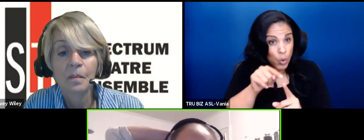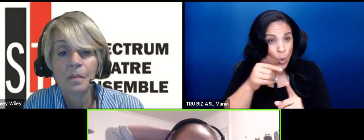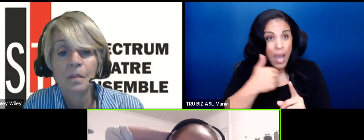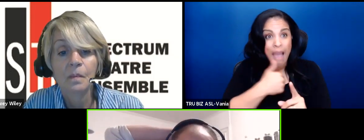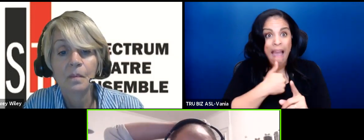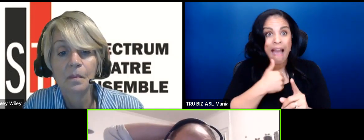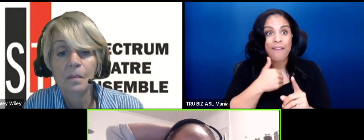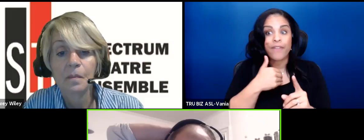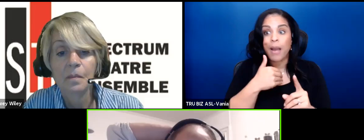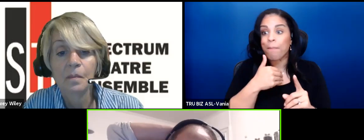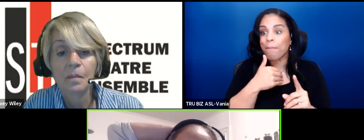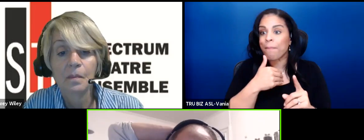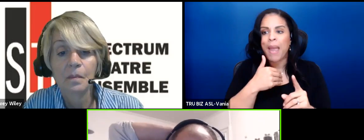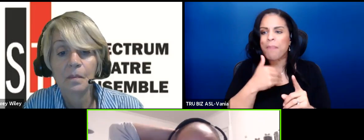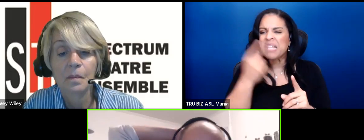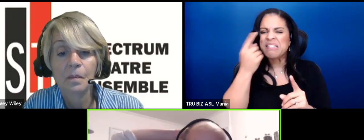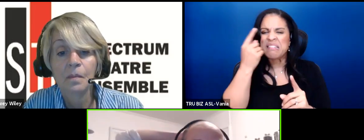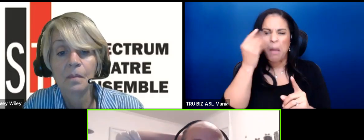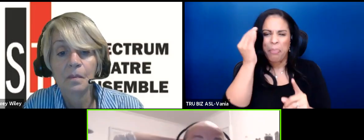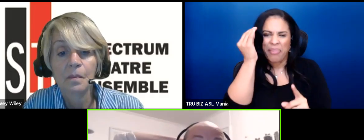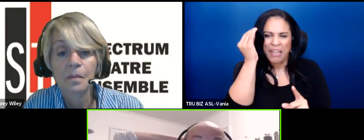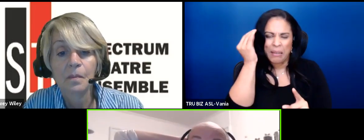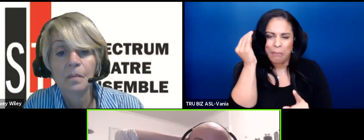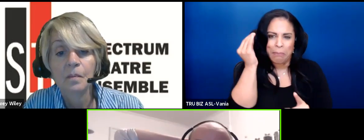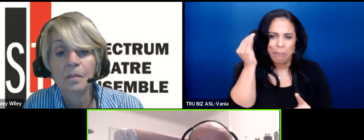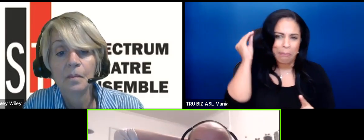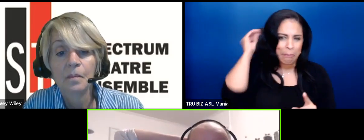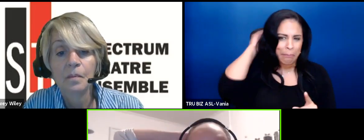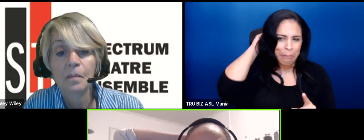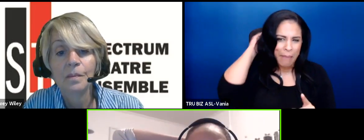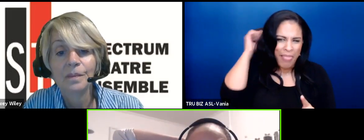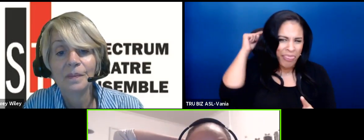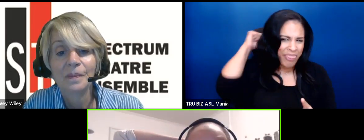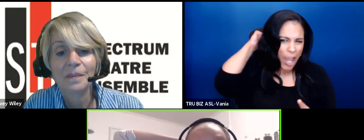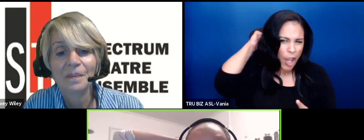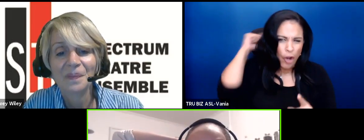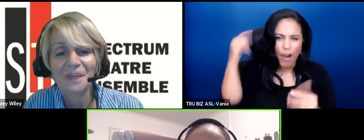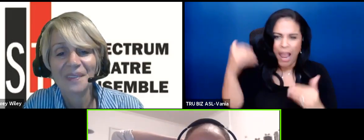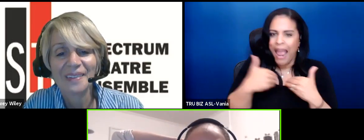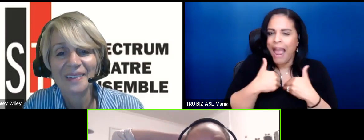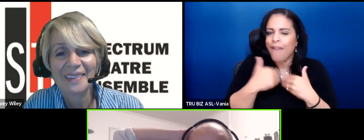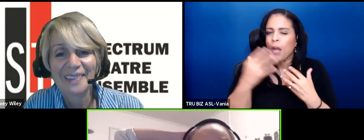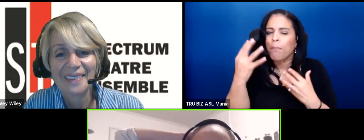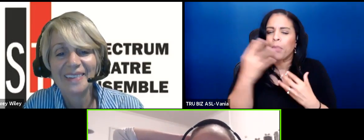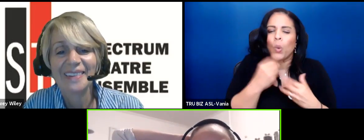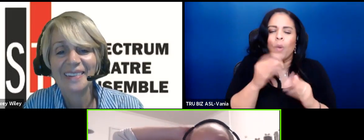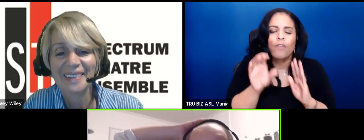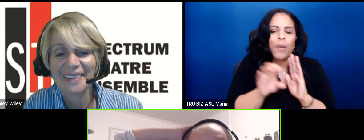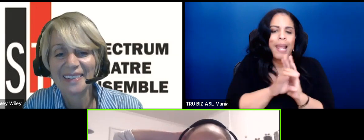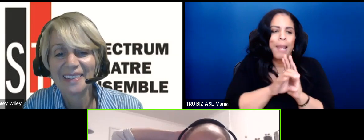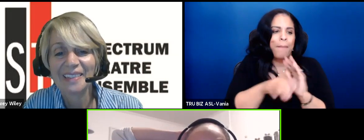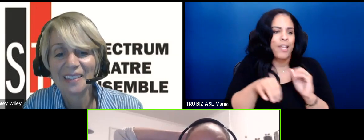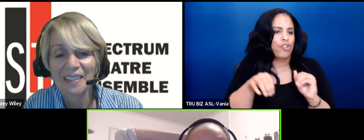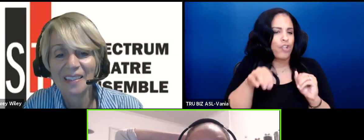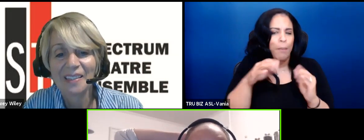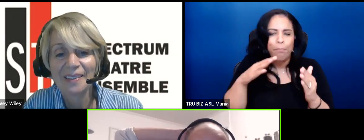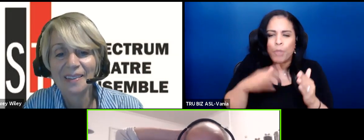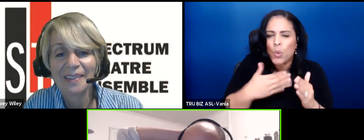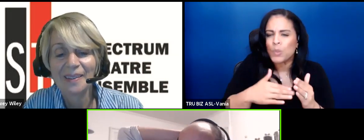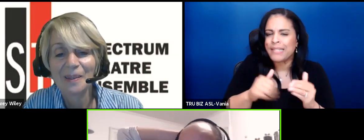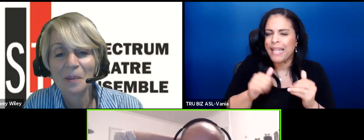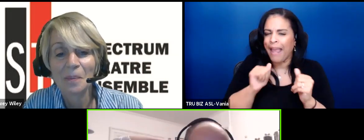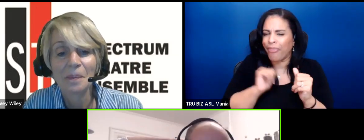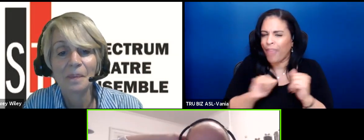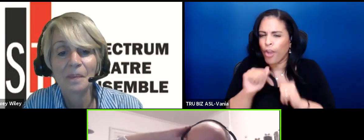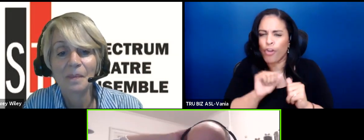bank in the back of your head that just contains beautiful images whether it's from music theater any kind of the arts